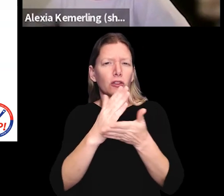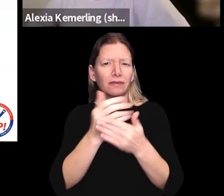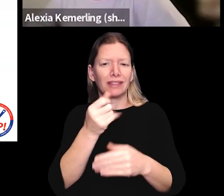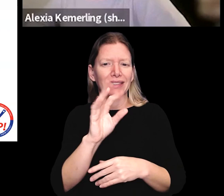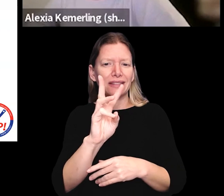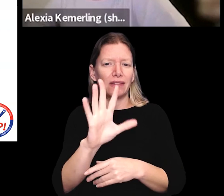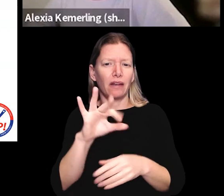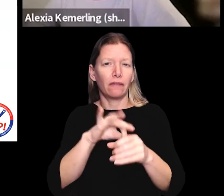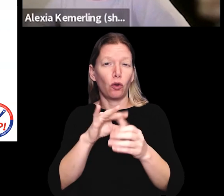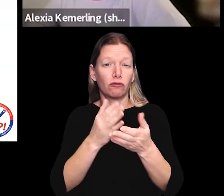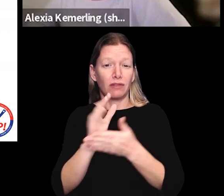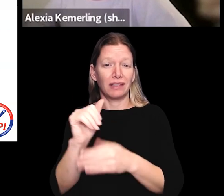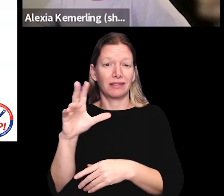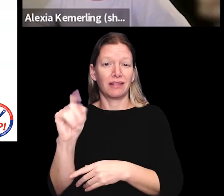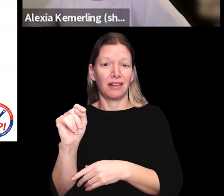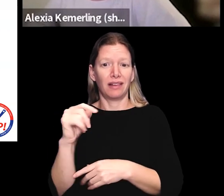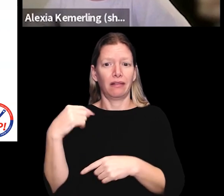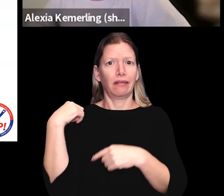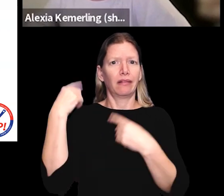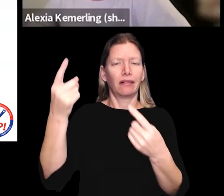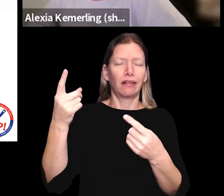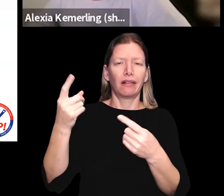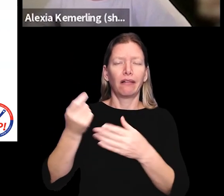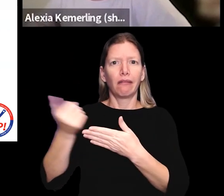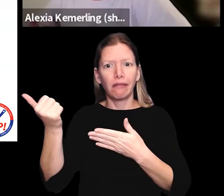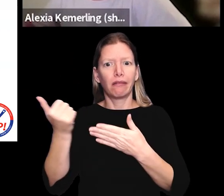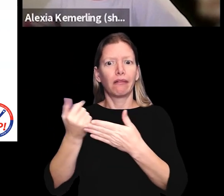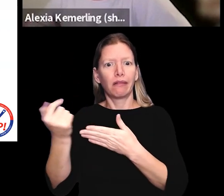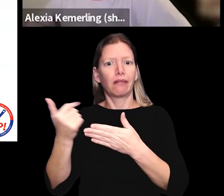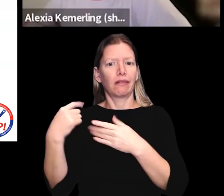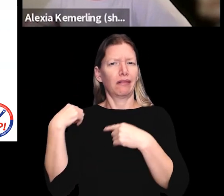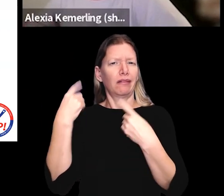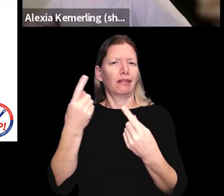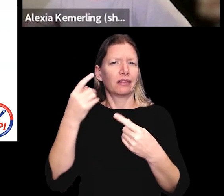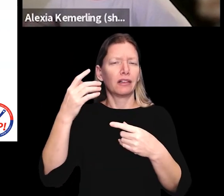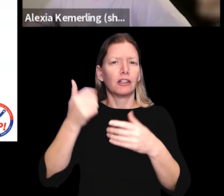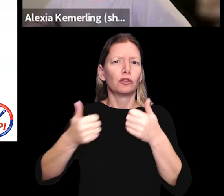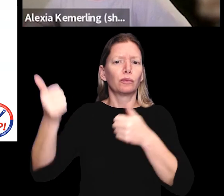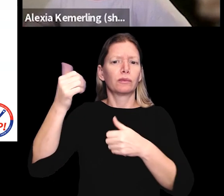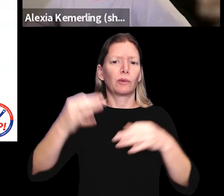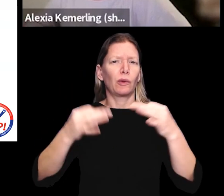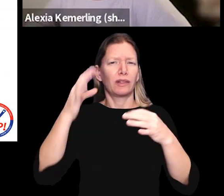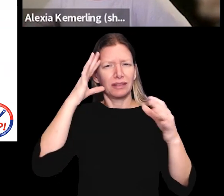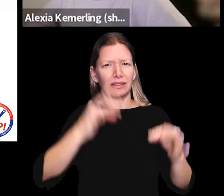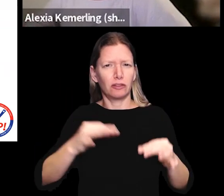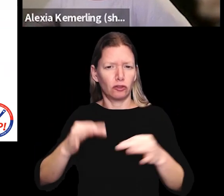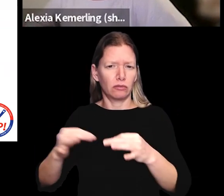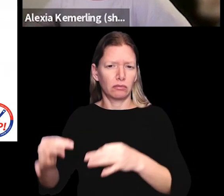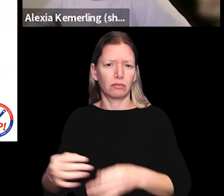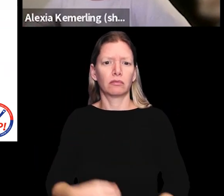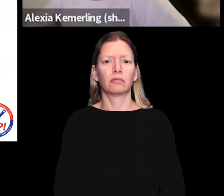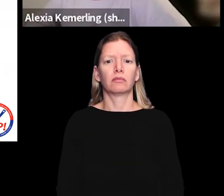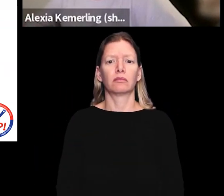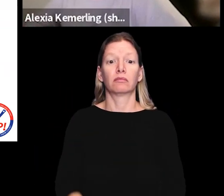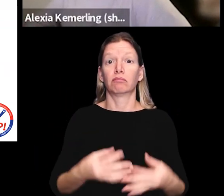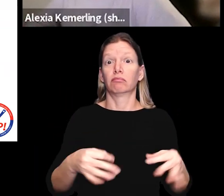parts of the 1965 Voting Rights Act that have been undone in recent years from Supreme